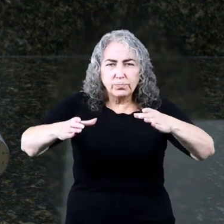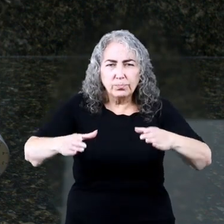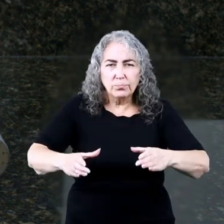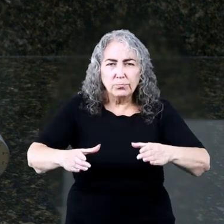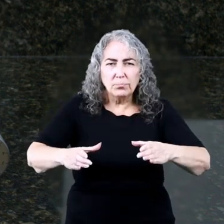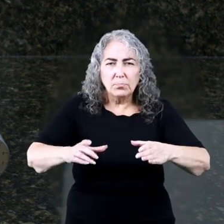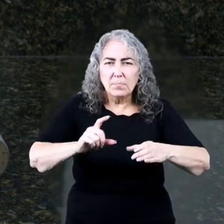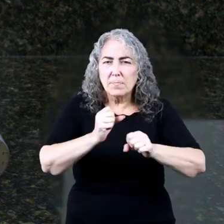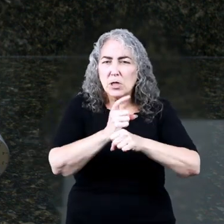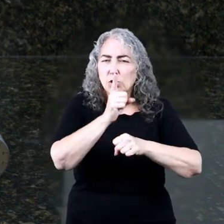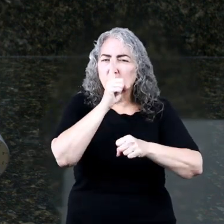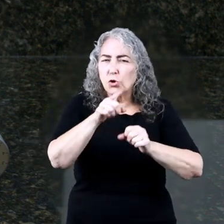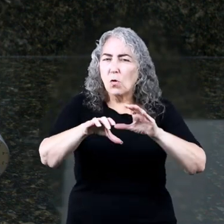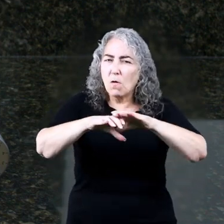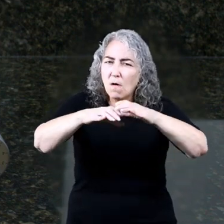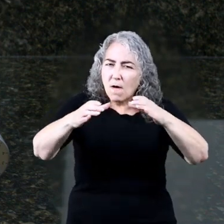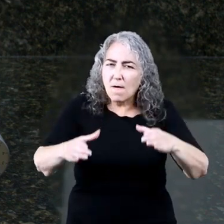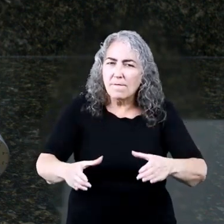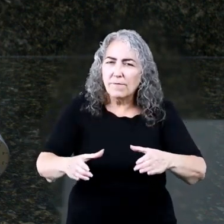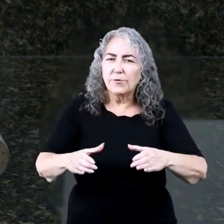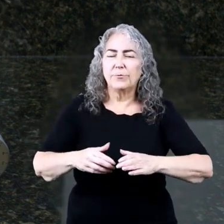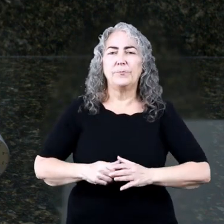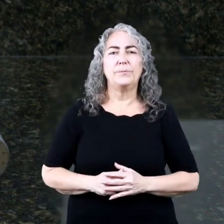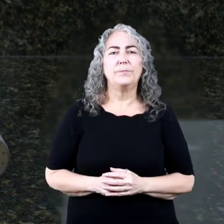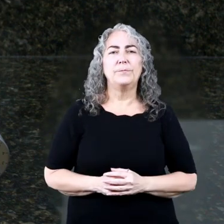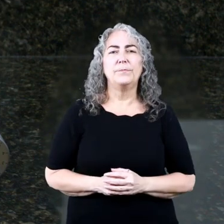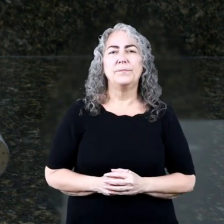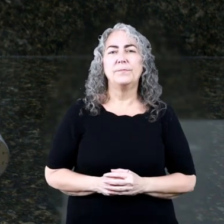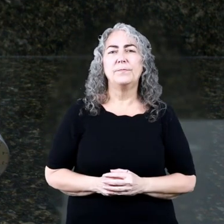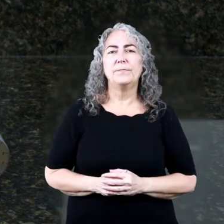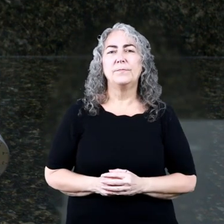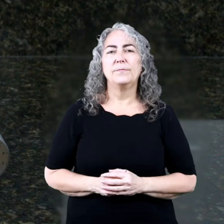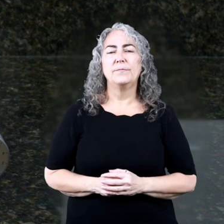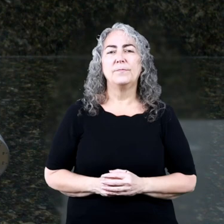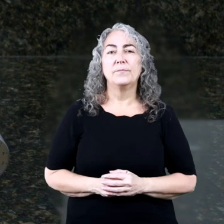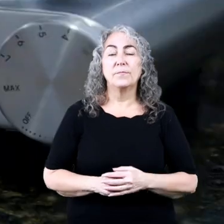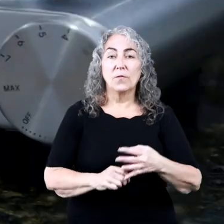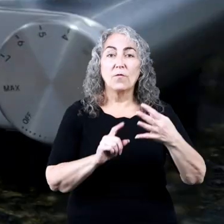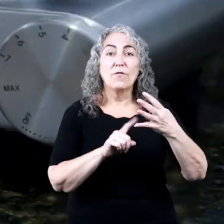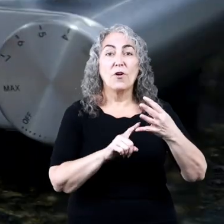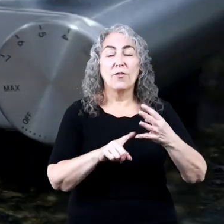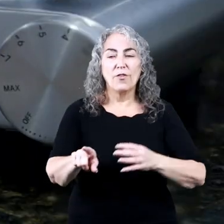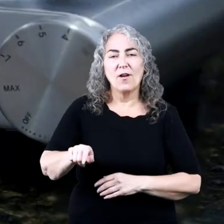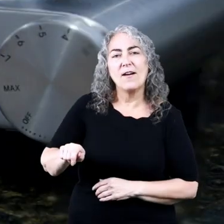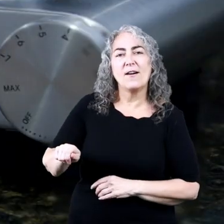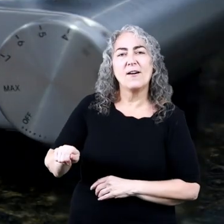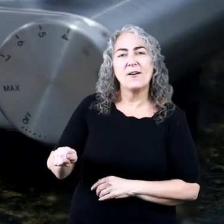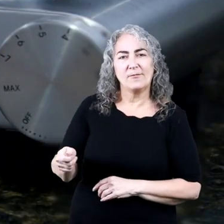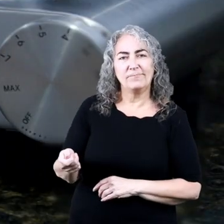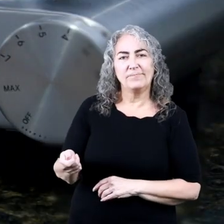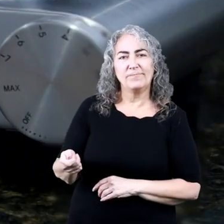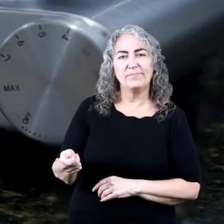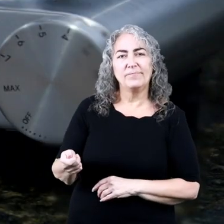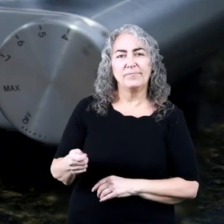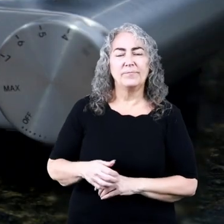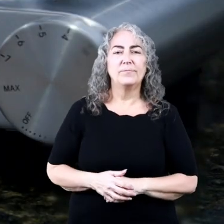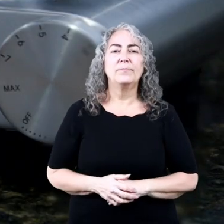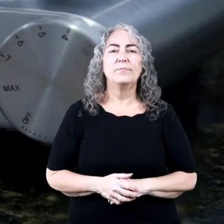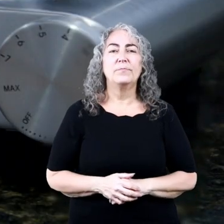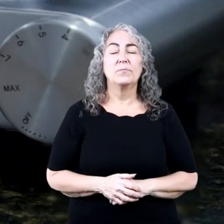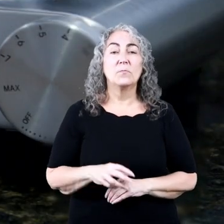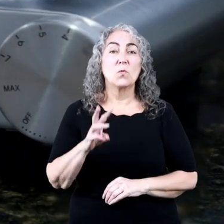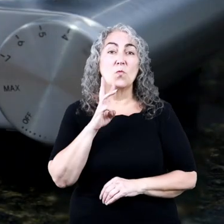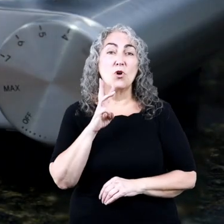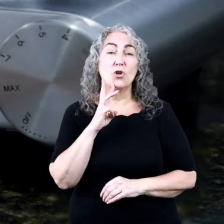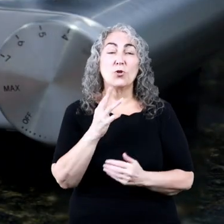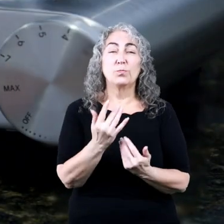sure the top of the funnel spout pokes through the layer of foil. Fourth, turn on the heat. Heat